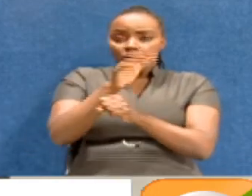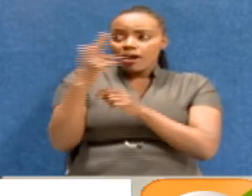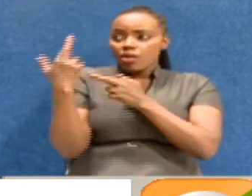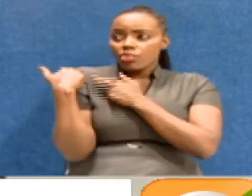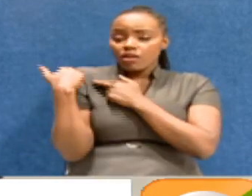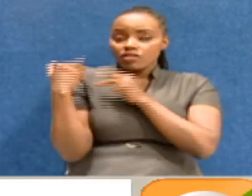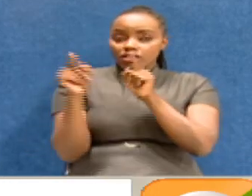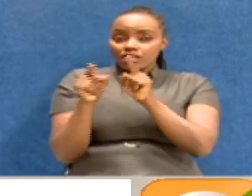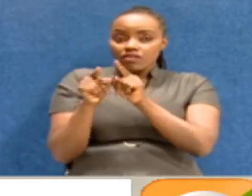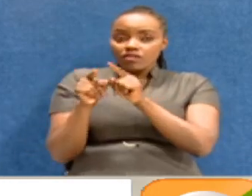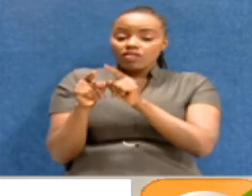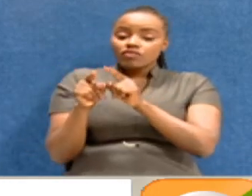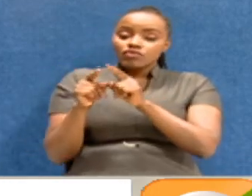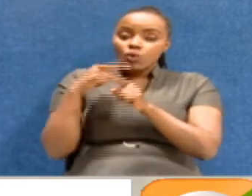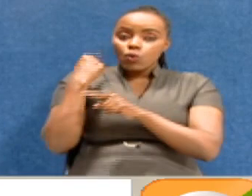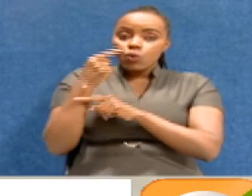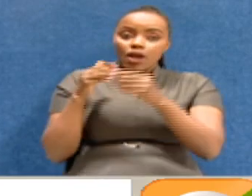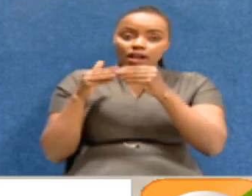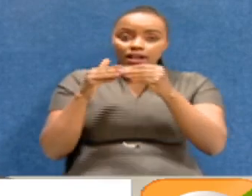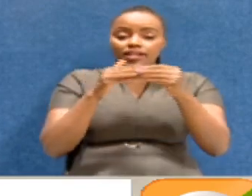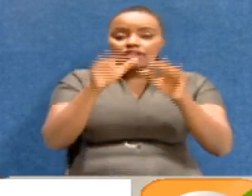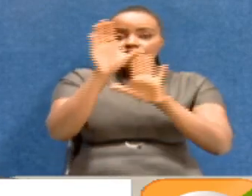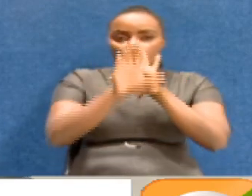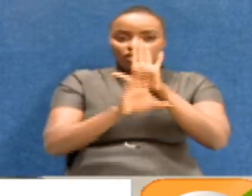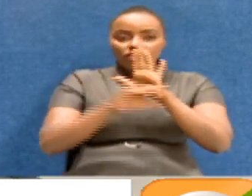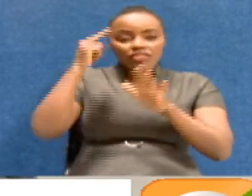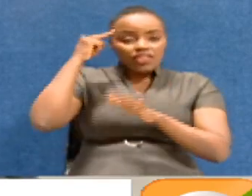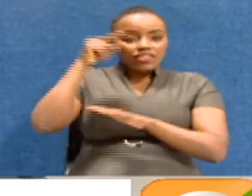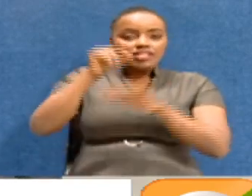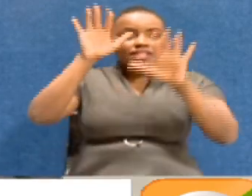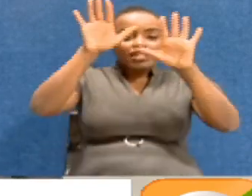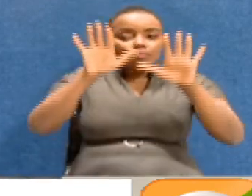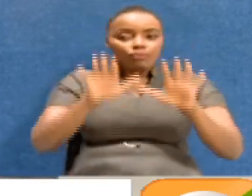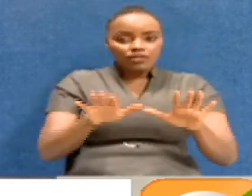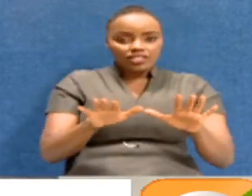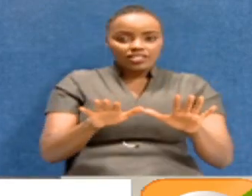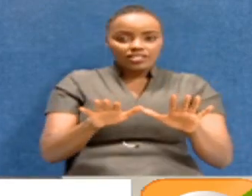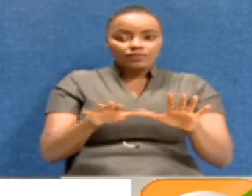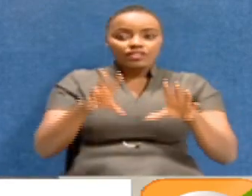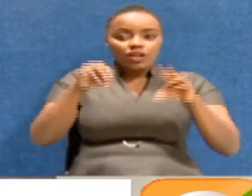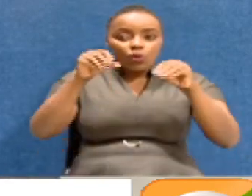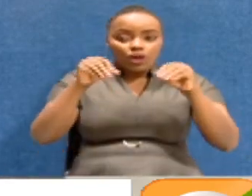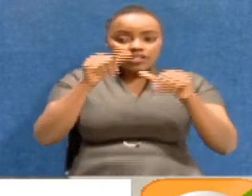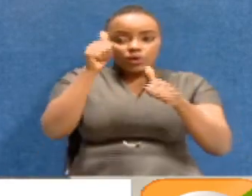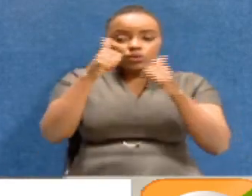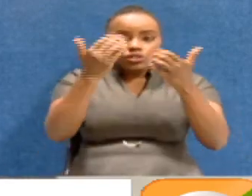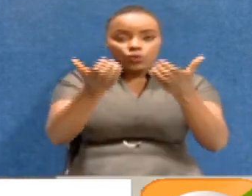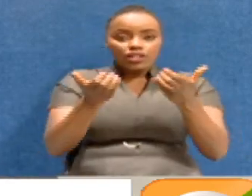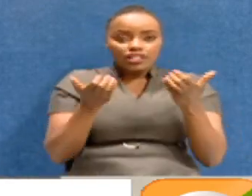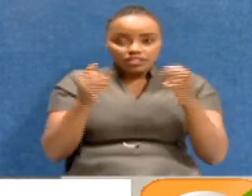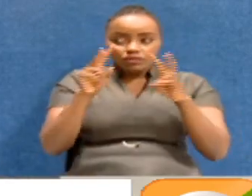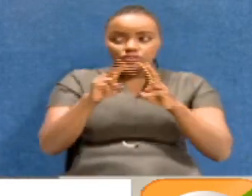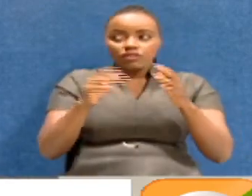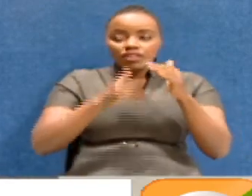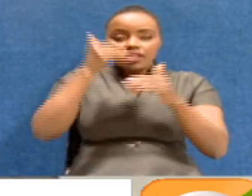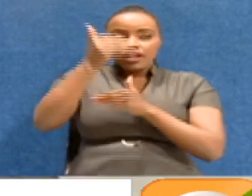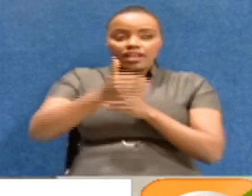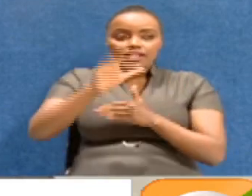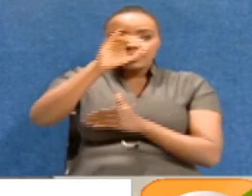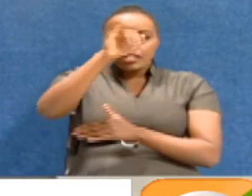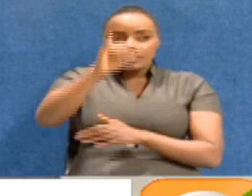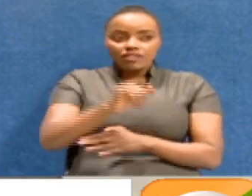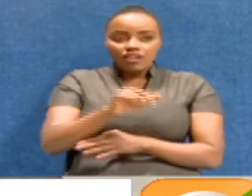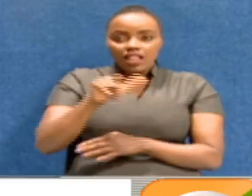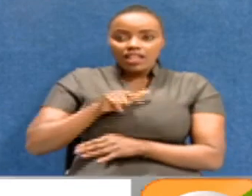as guardians of the constitution and so on. So I think those are critical qualities that we need to look for in the next chief justice. All right.